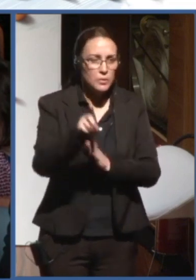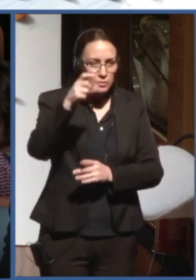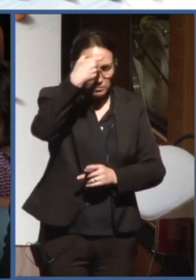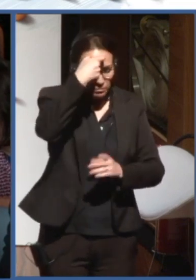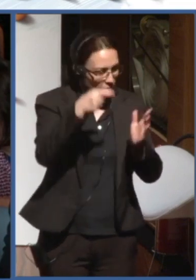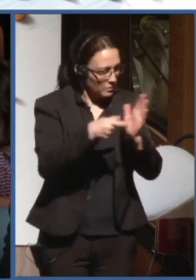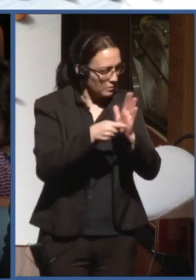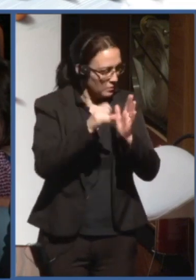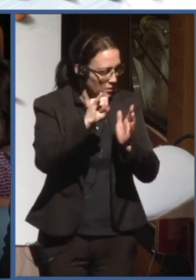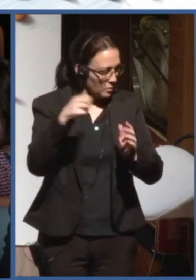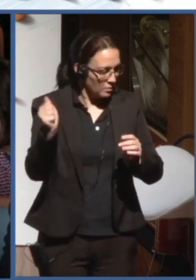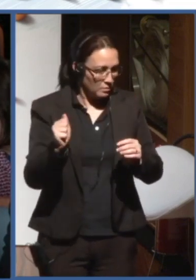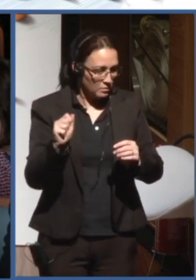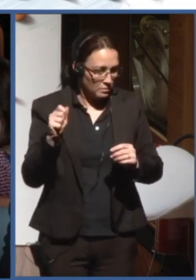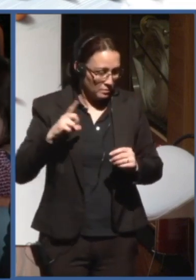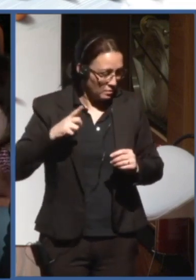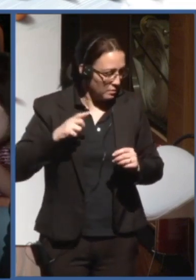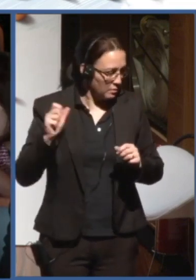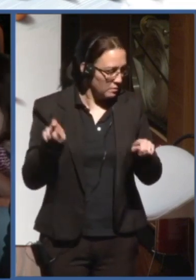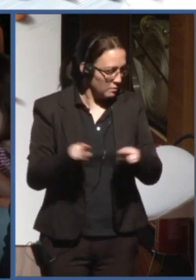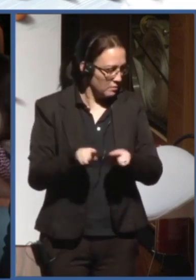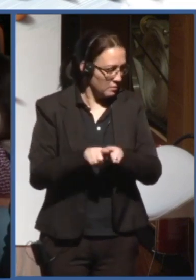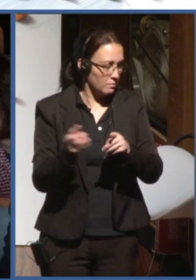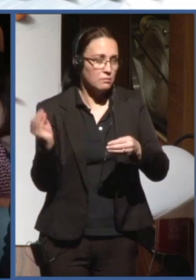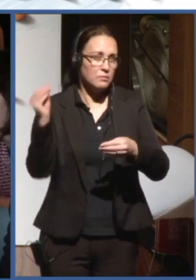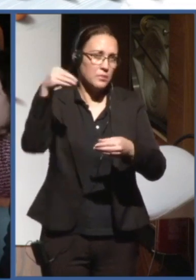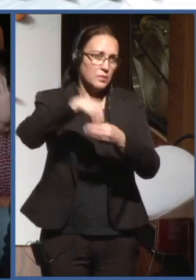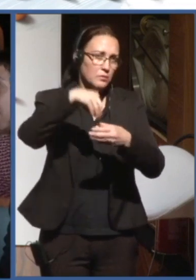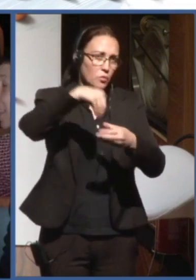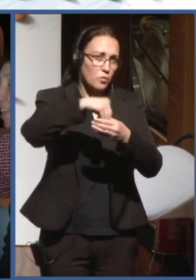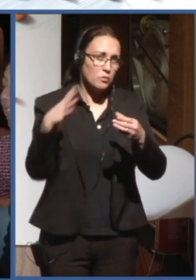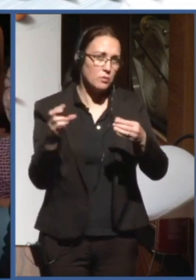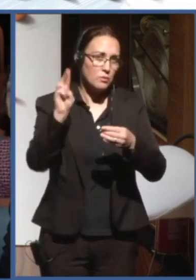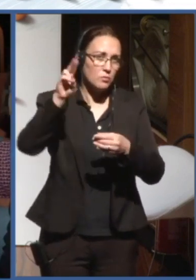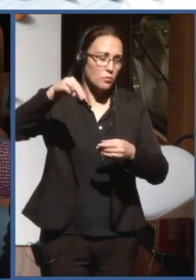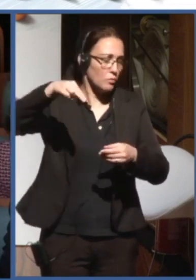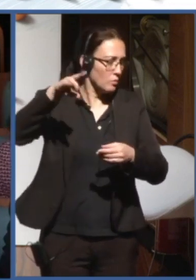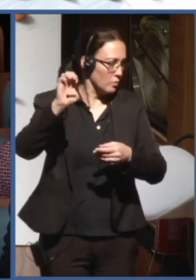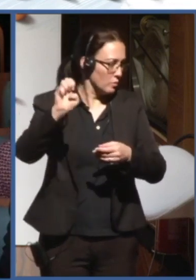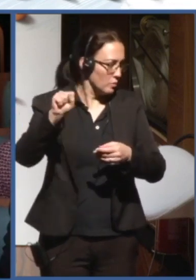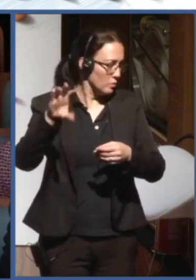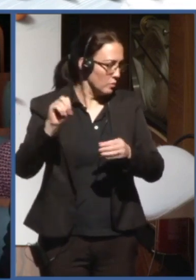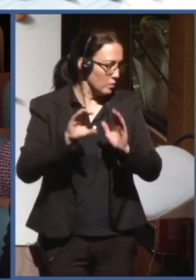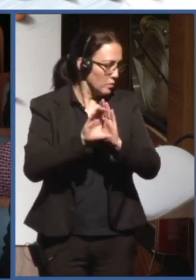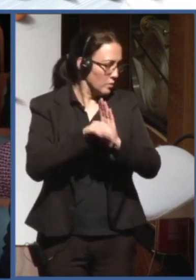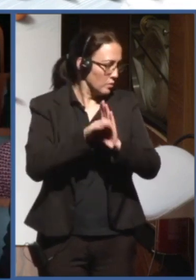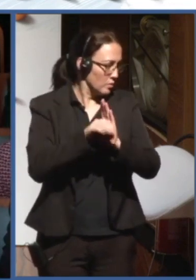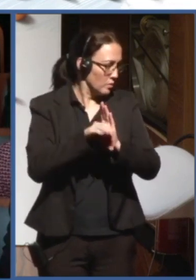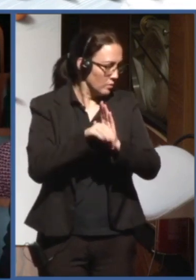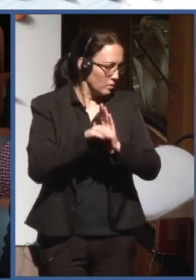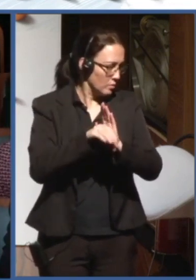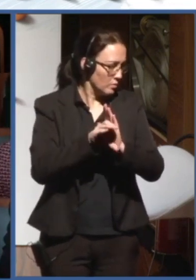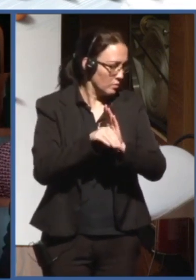is also inserted and talking about this concept of the UNESCO, which is the concept of my